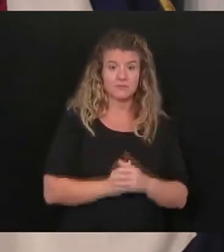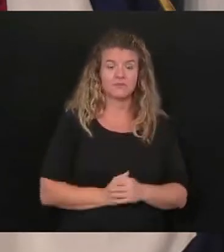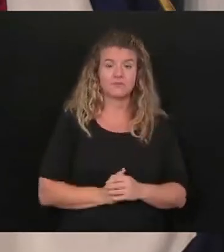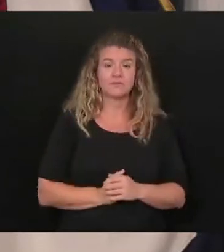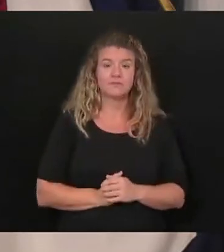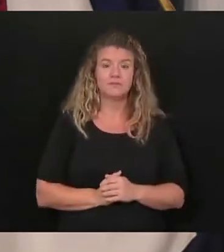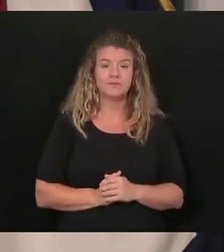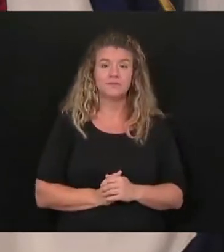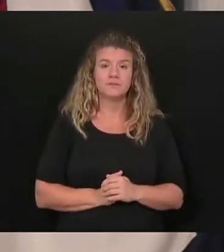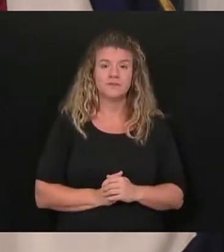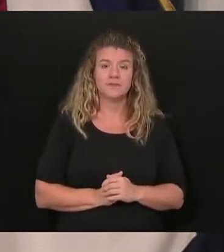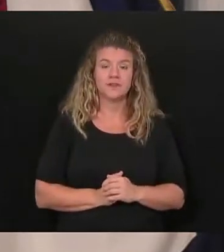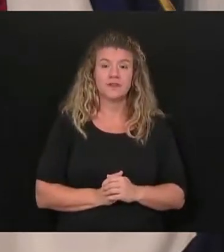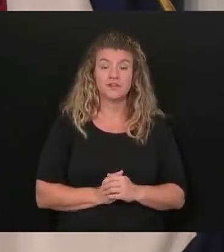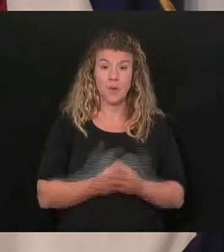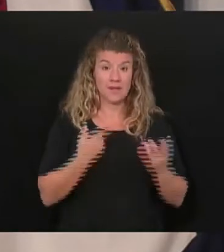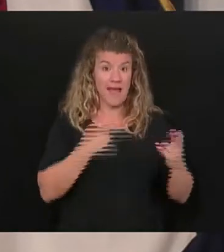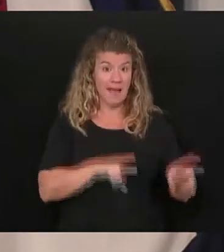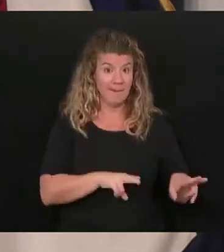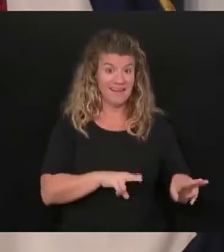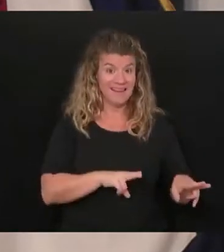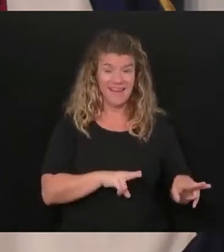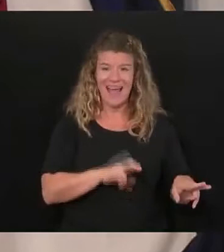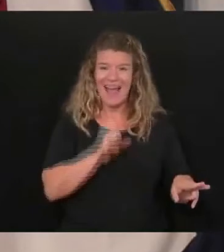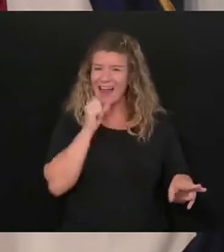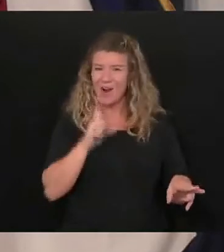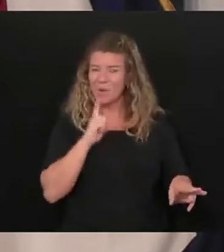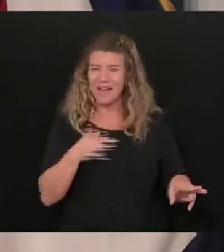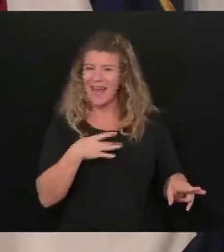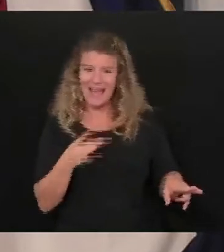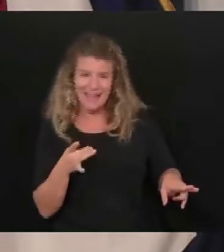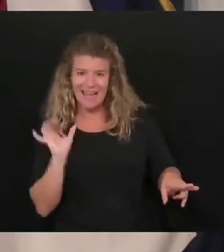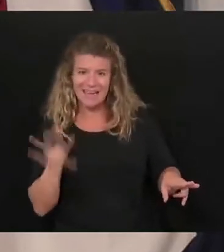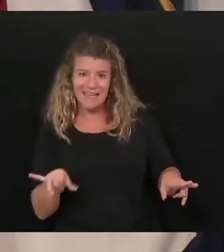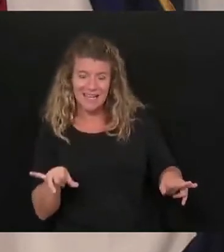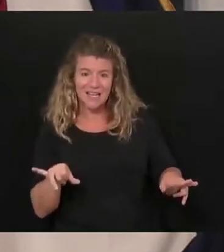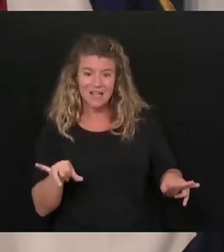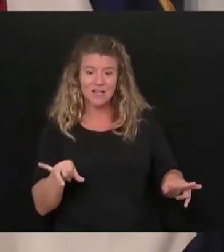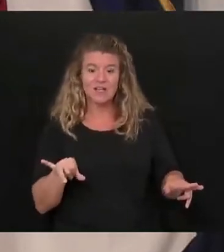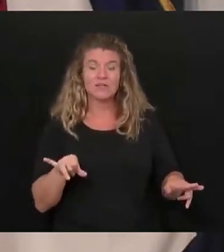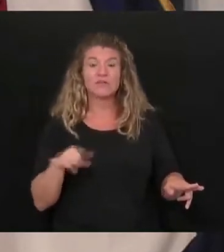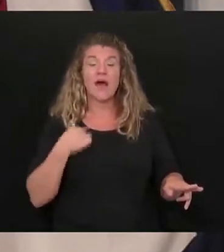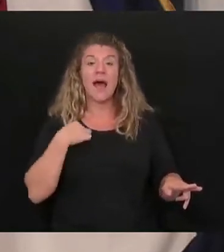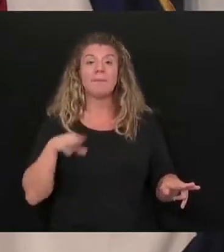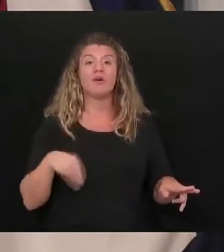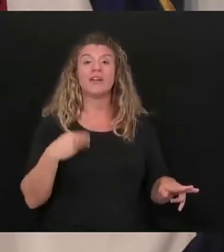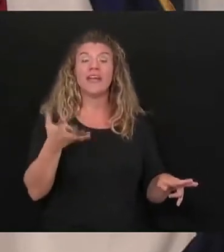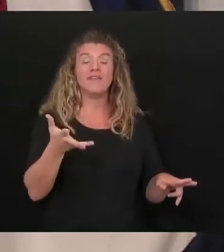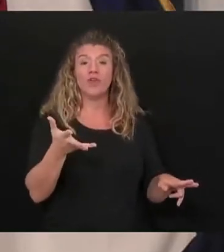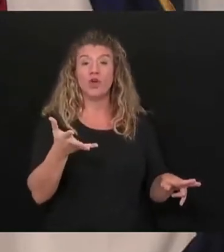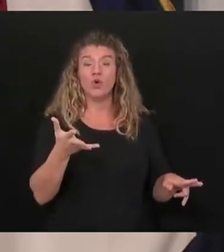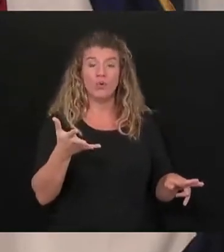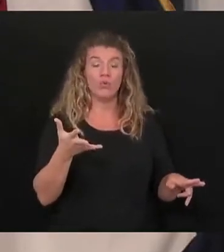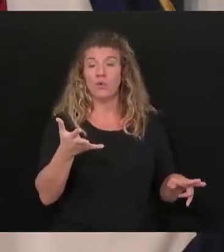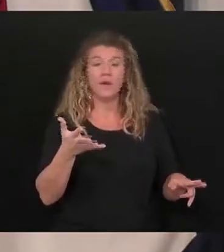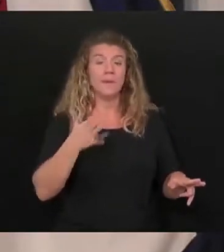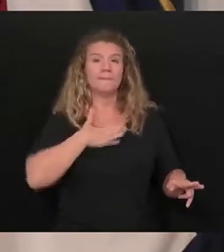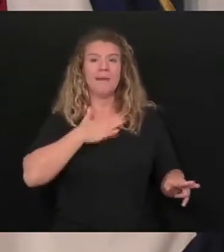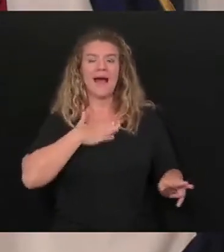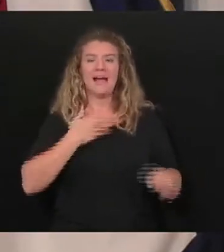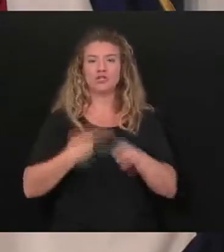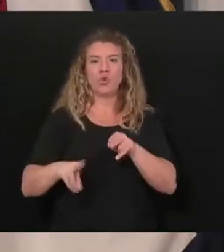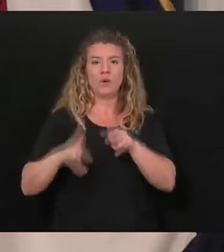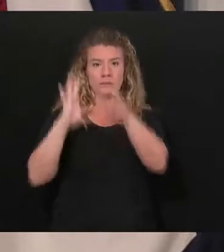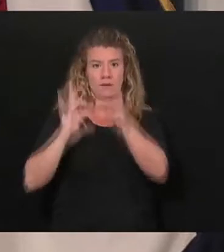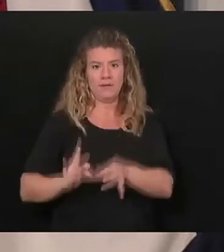just won't work with me. That's all there is to it. And I'm going to only give you the 80,000 foot fly-by part and everything, but here's